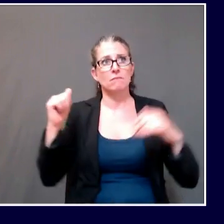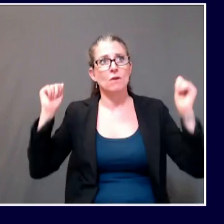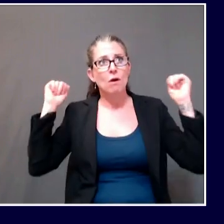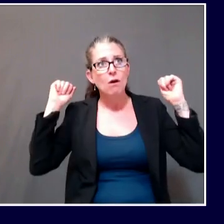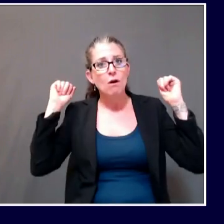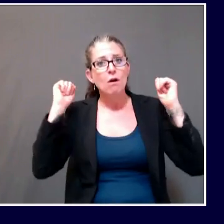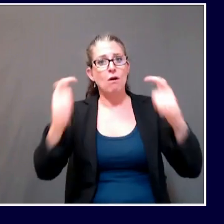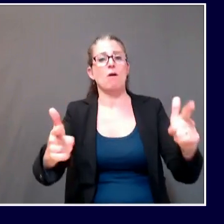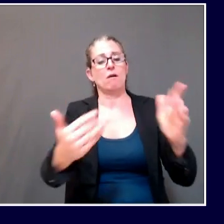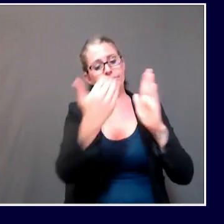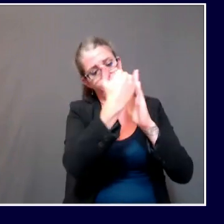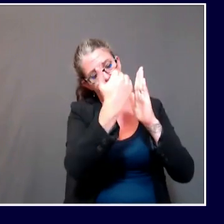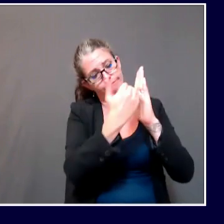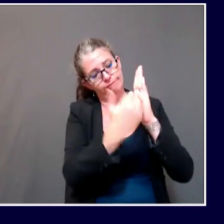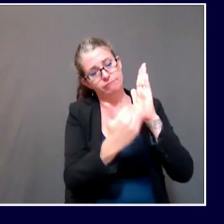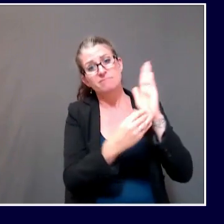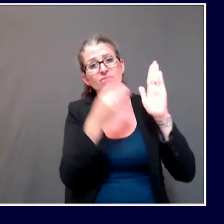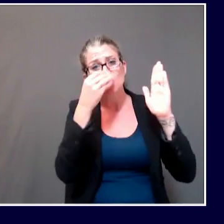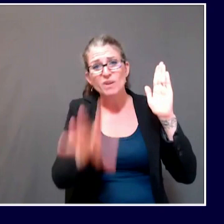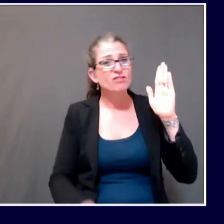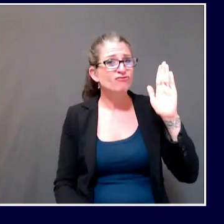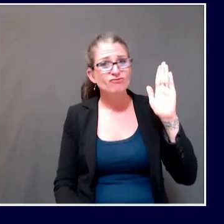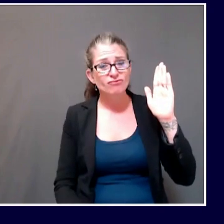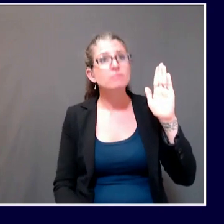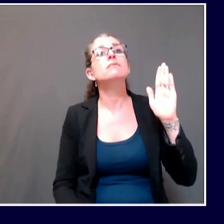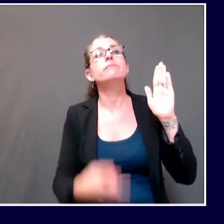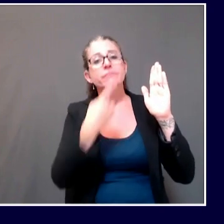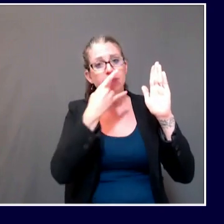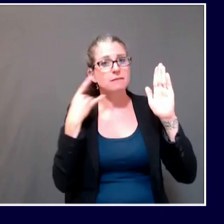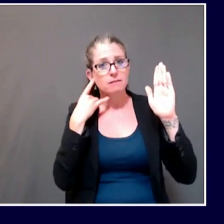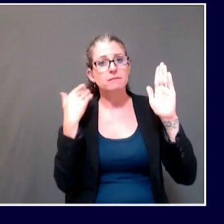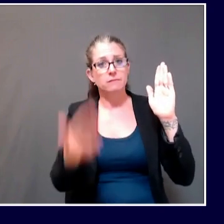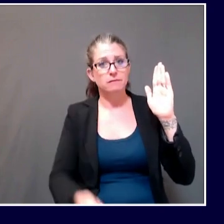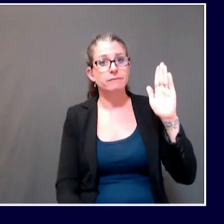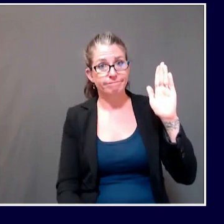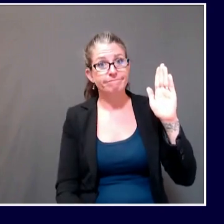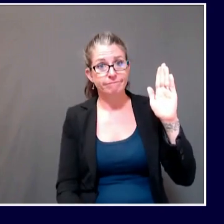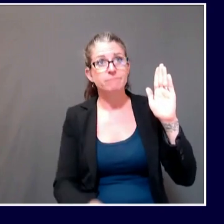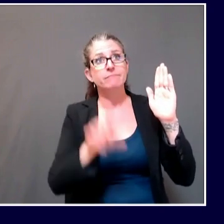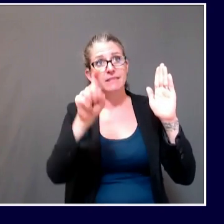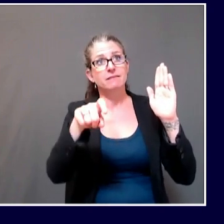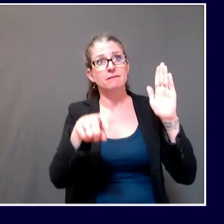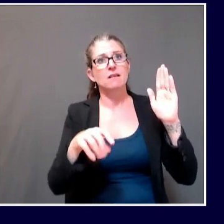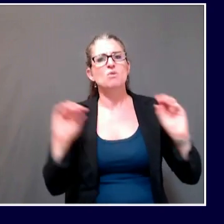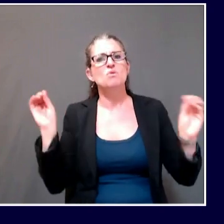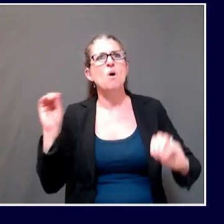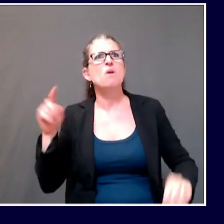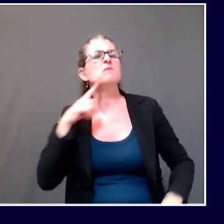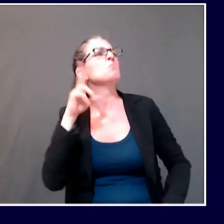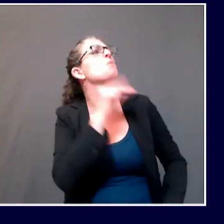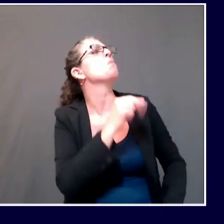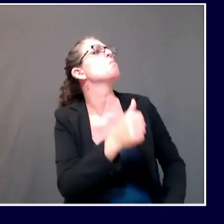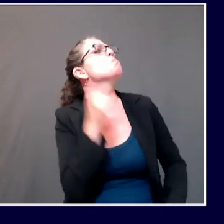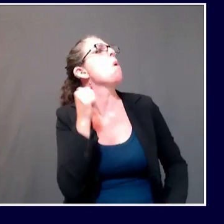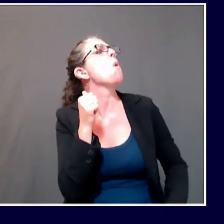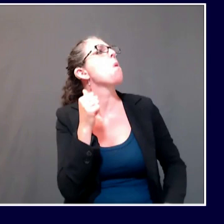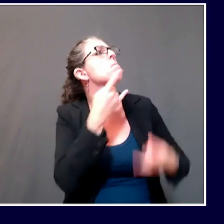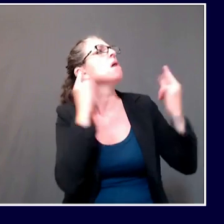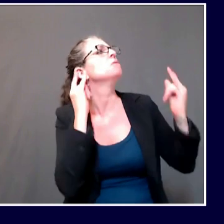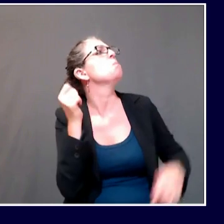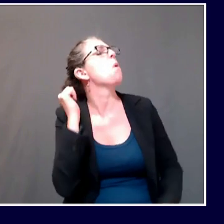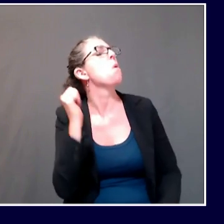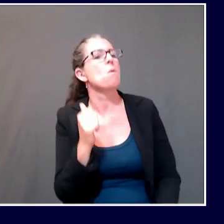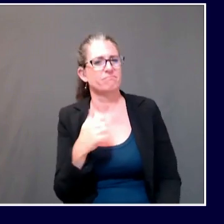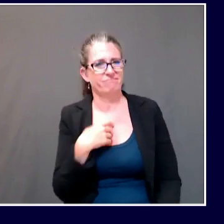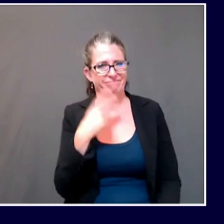saying, we're not going to do it on behalf of any particular department. Okay, great. Thank you.